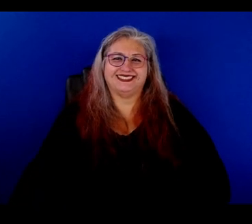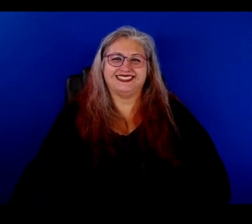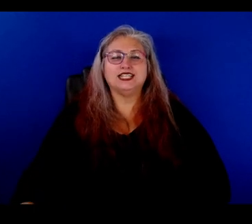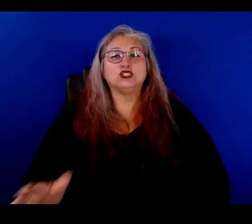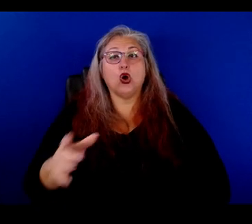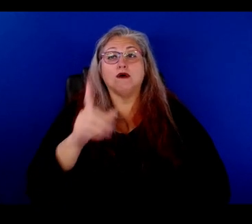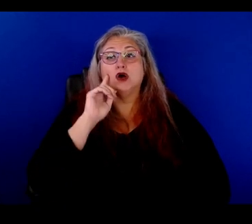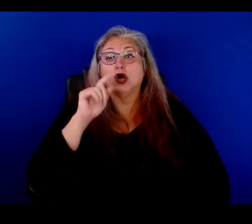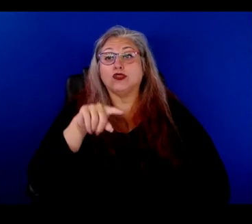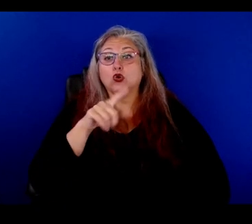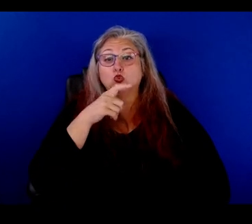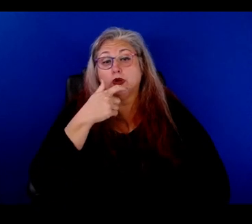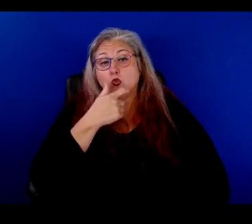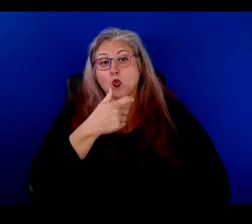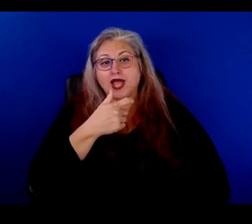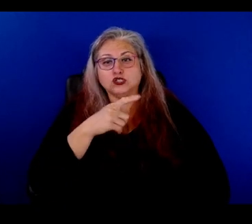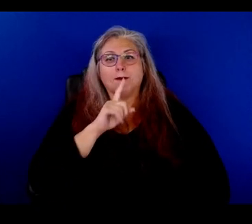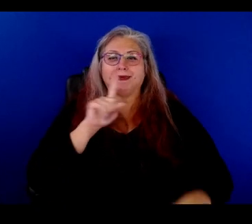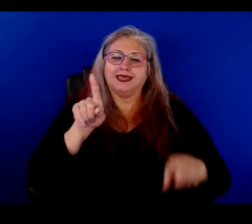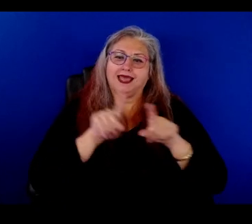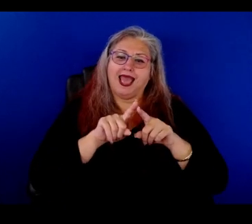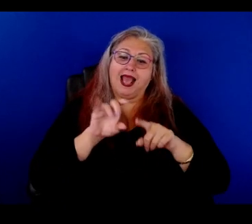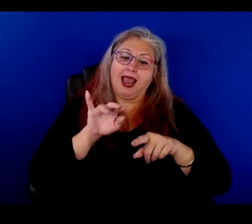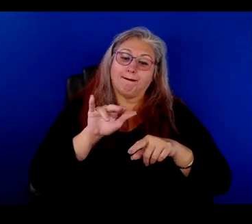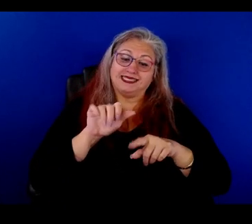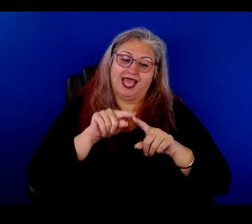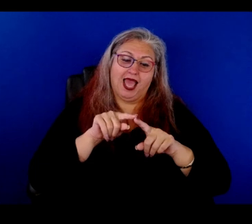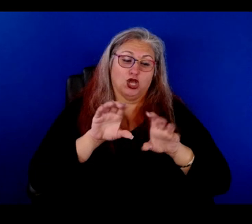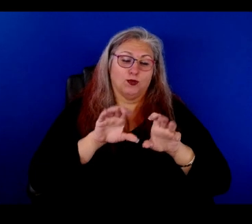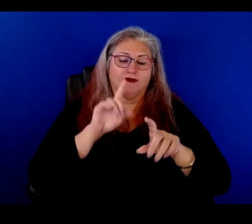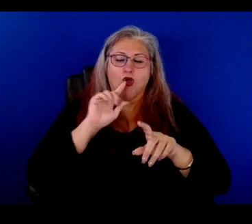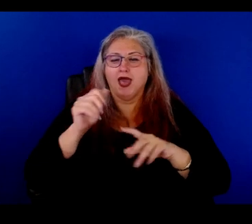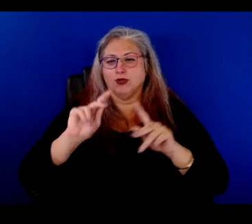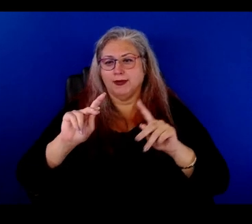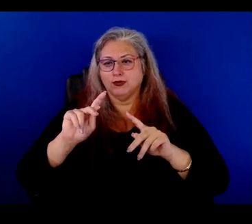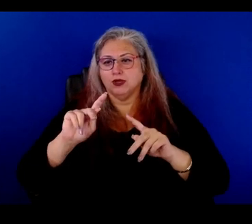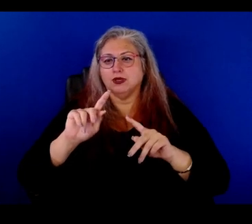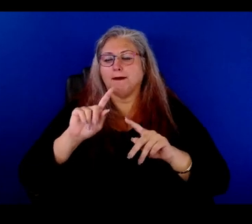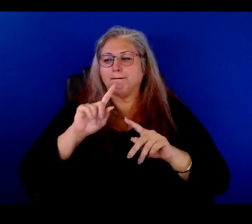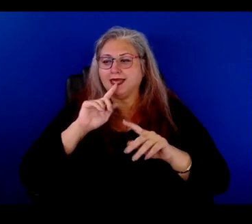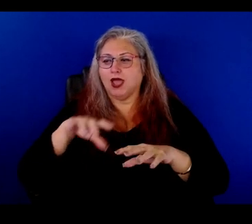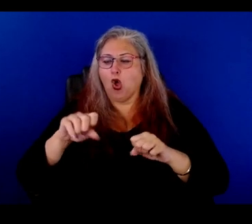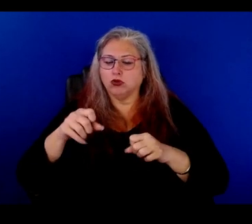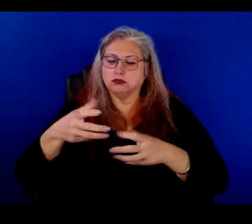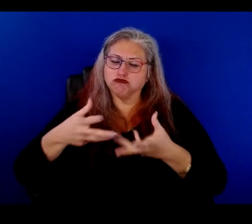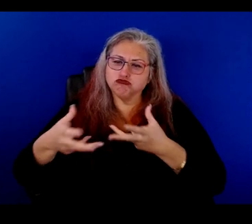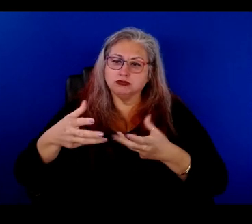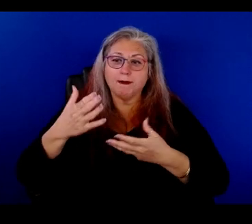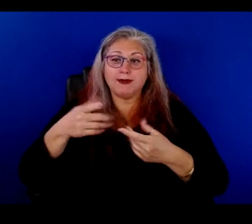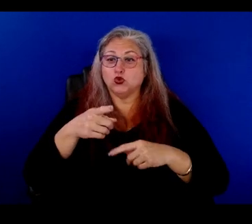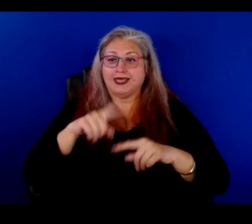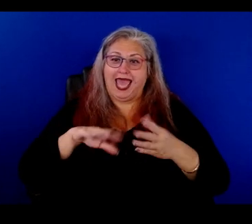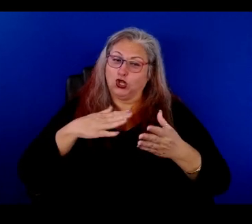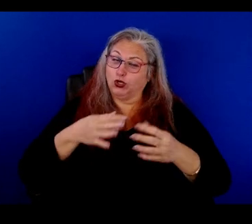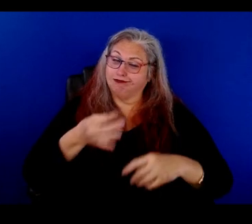So for those of you watching, be a Clemencia for somebody else. That's what I would say. Yes. Be, be, be a Clemencia for You may not be able to